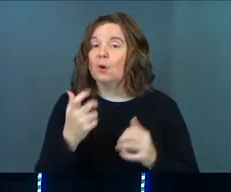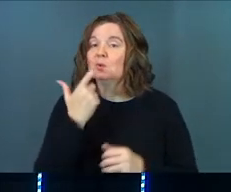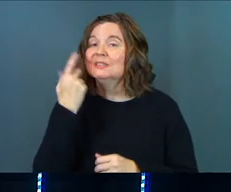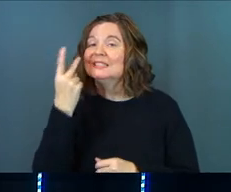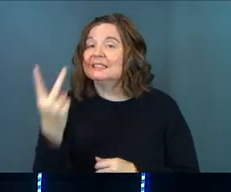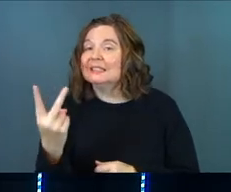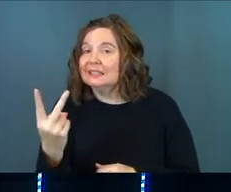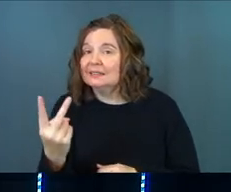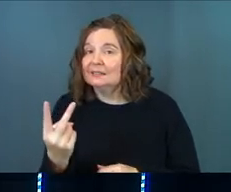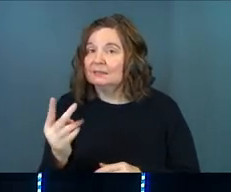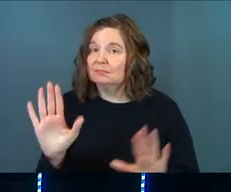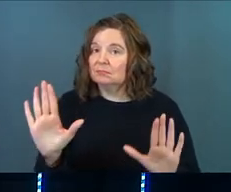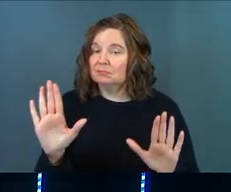do it. But I just want you to see.